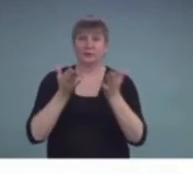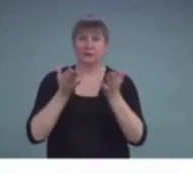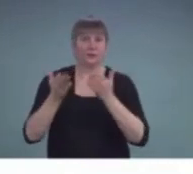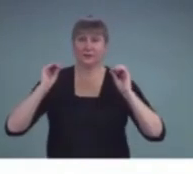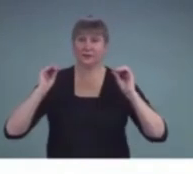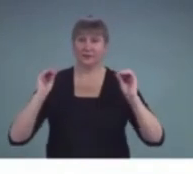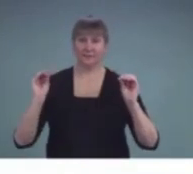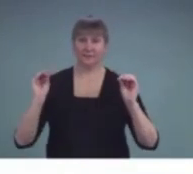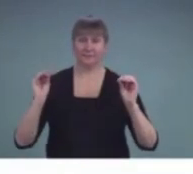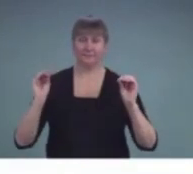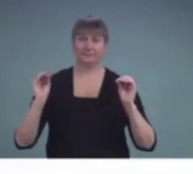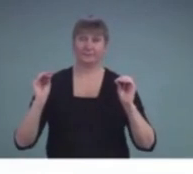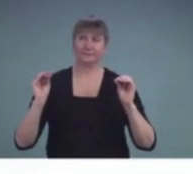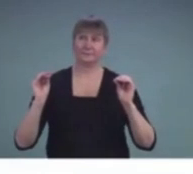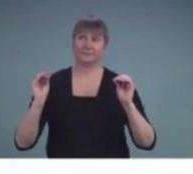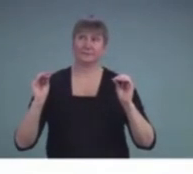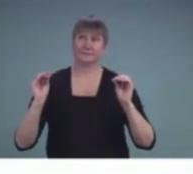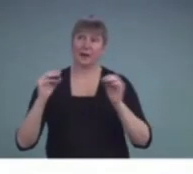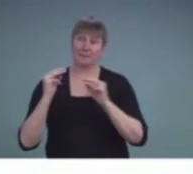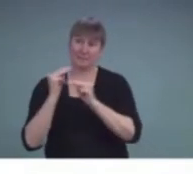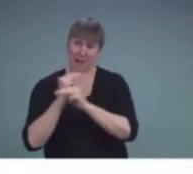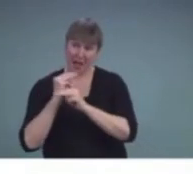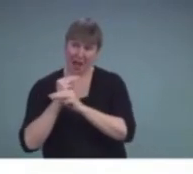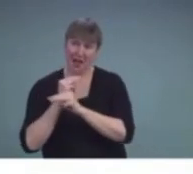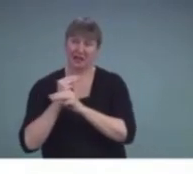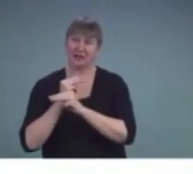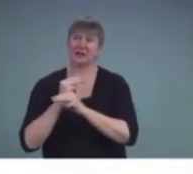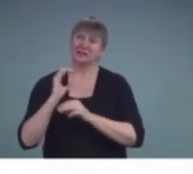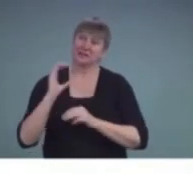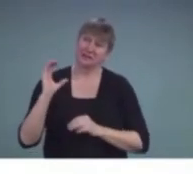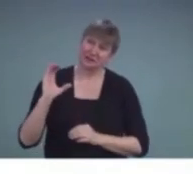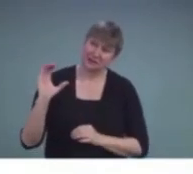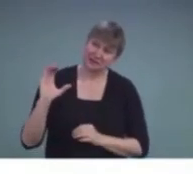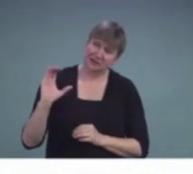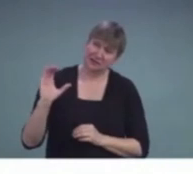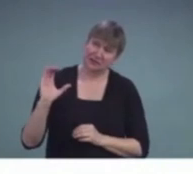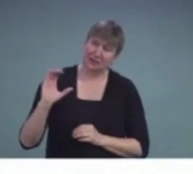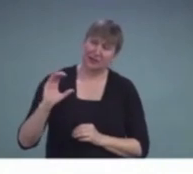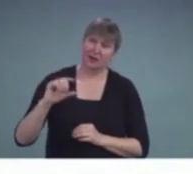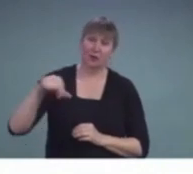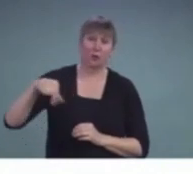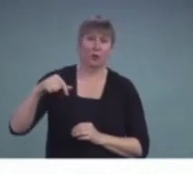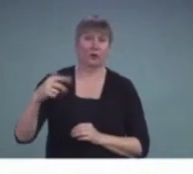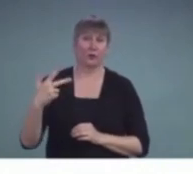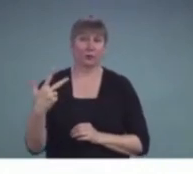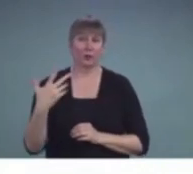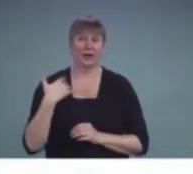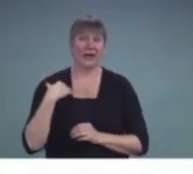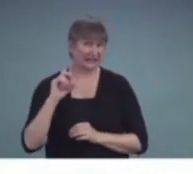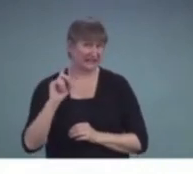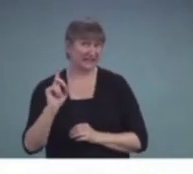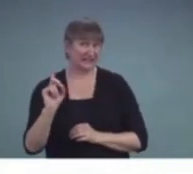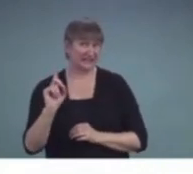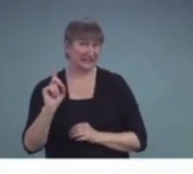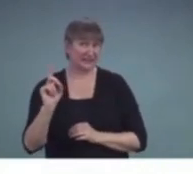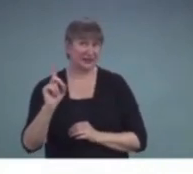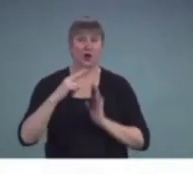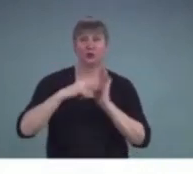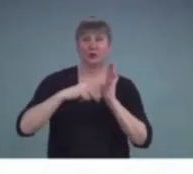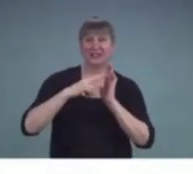His grades in math were C. Quarter three, he had a D. His reading was C minus